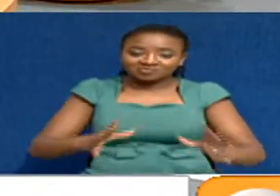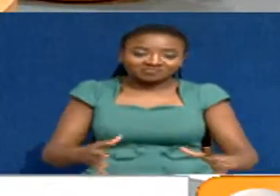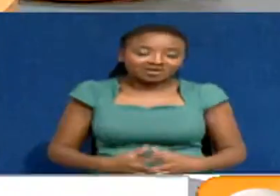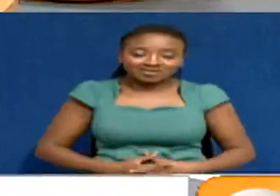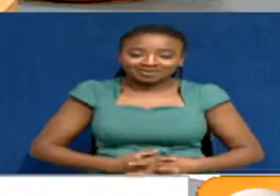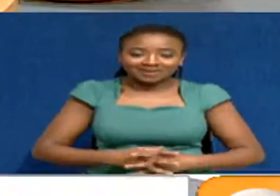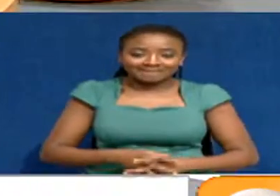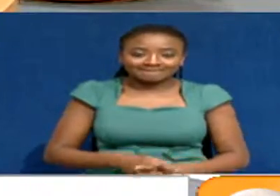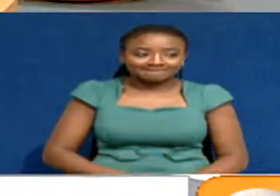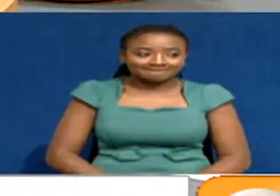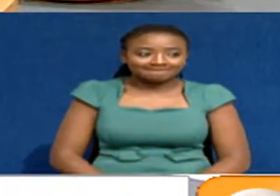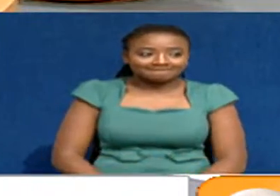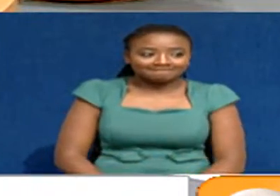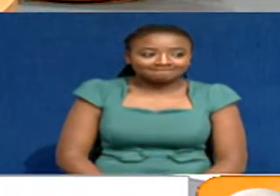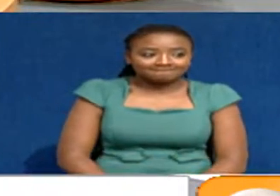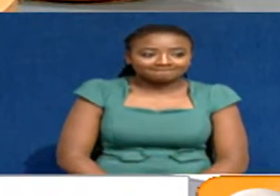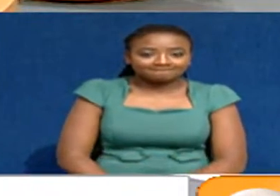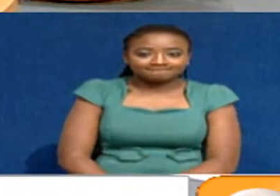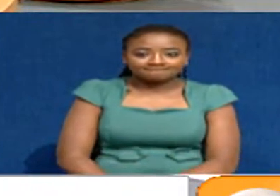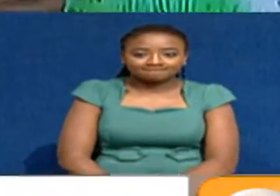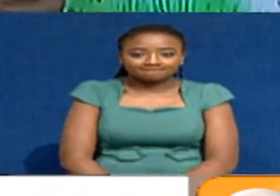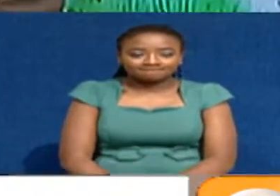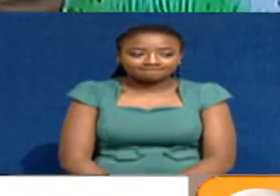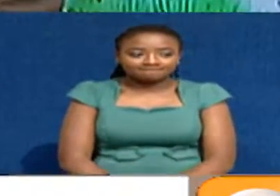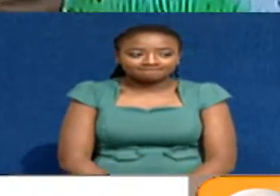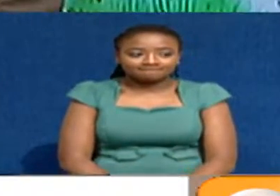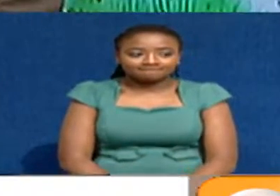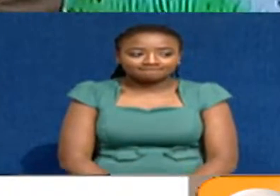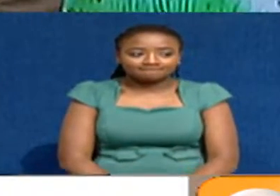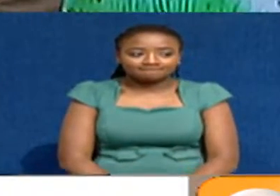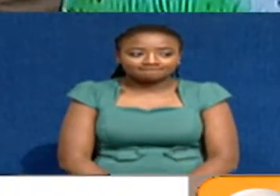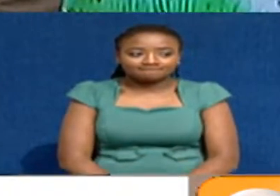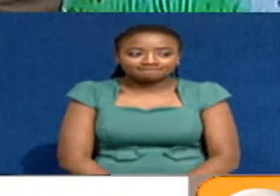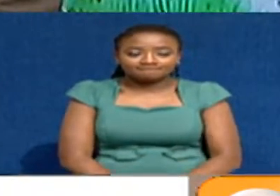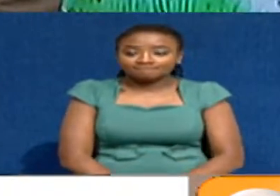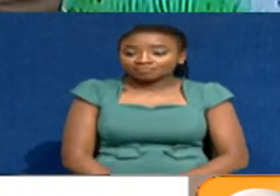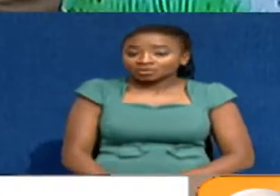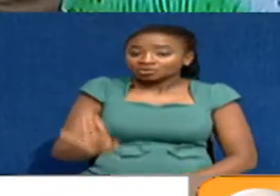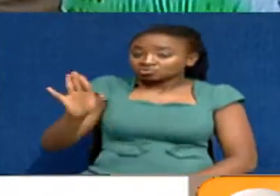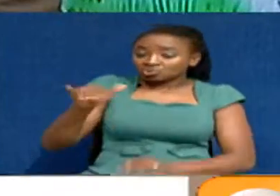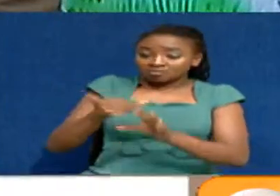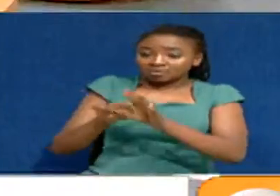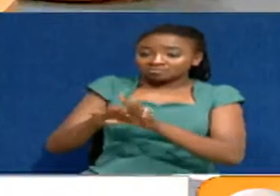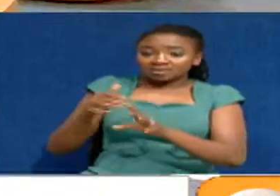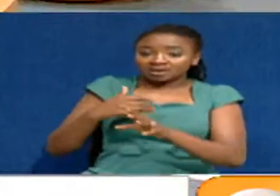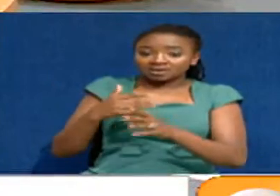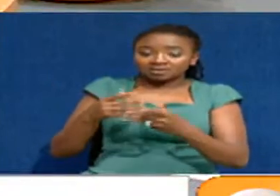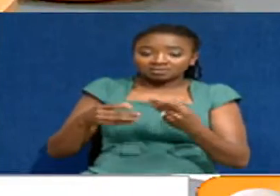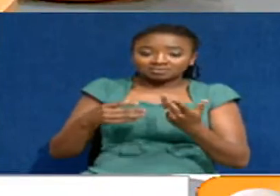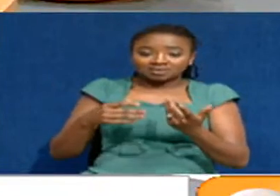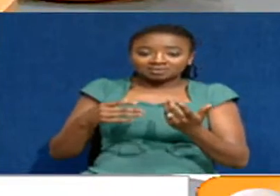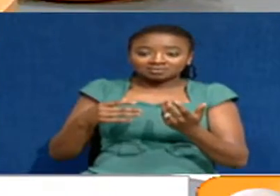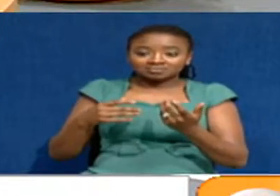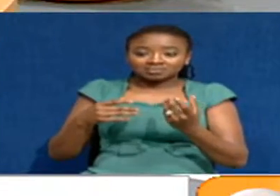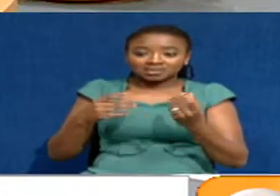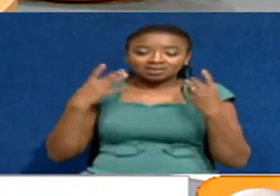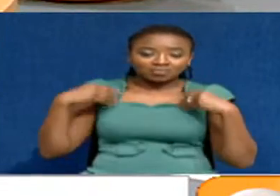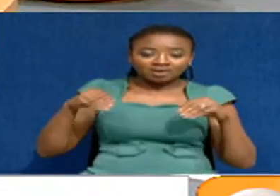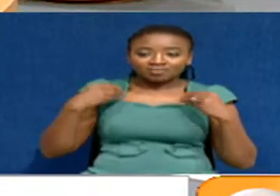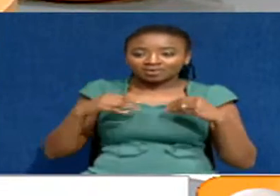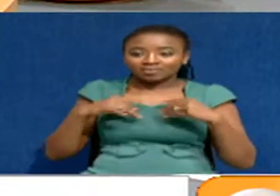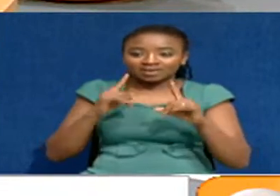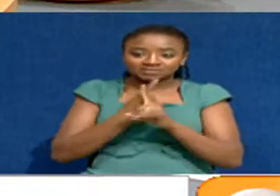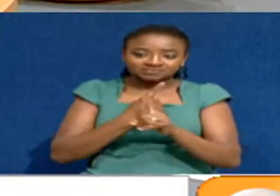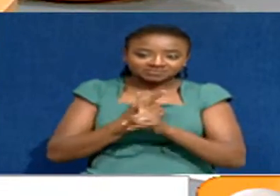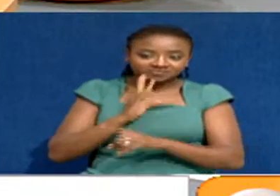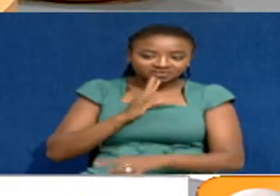You saw him. You saw him. He has not done ODM. Your members don't, different colors, go to the different party.